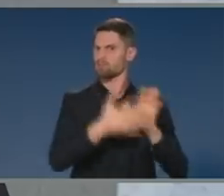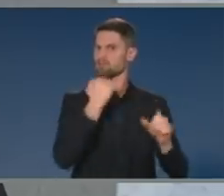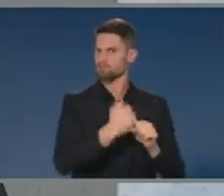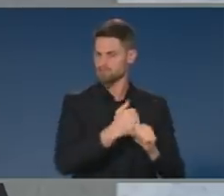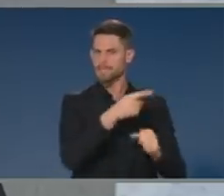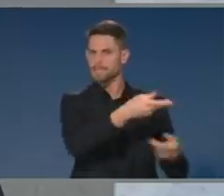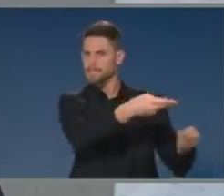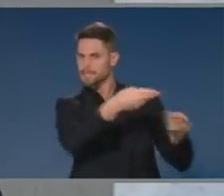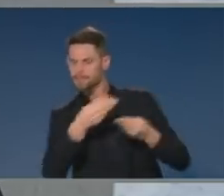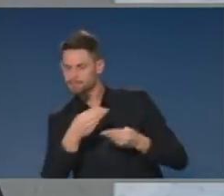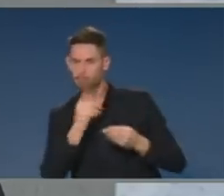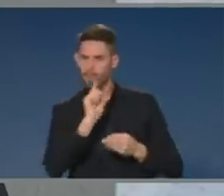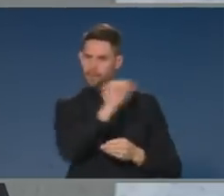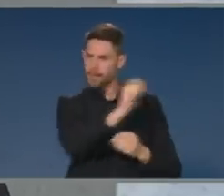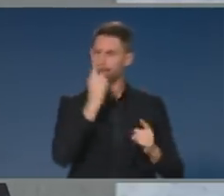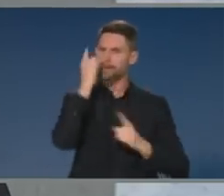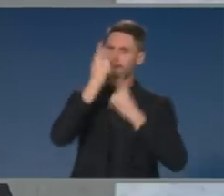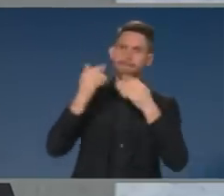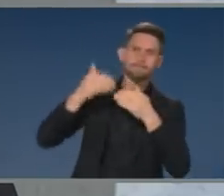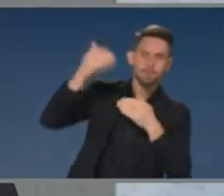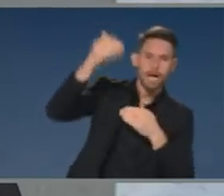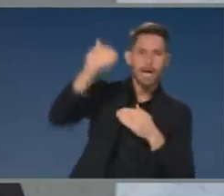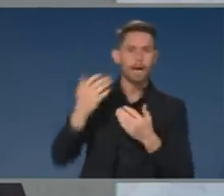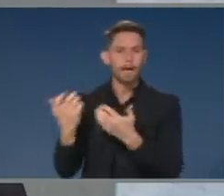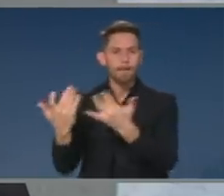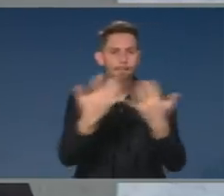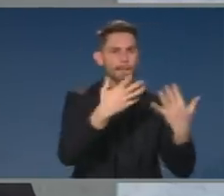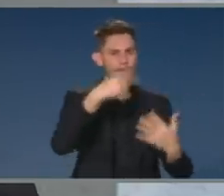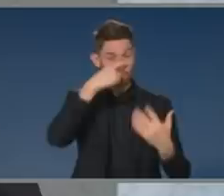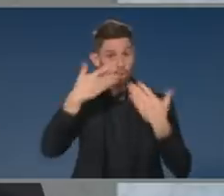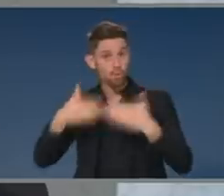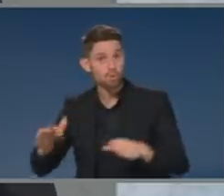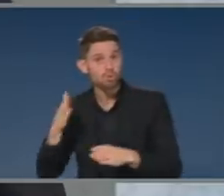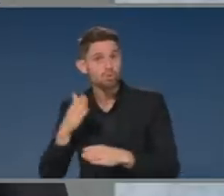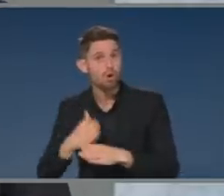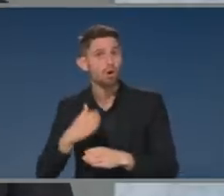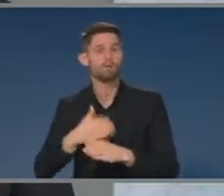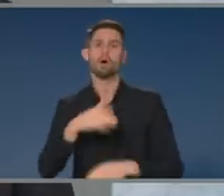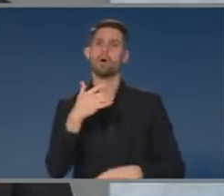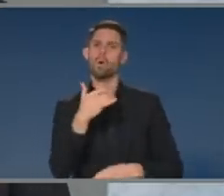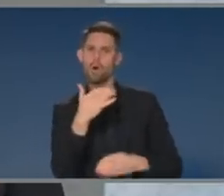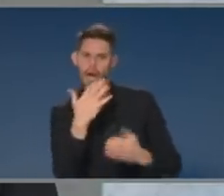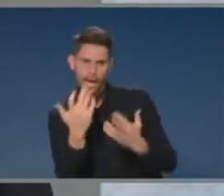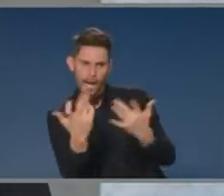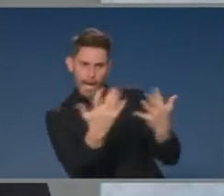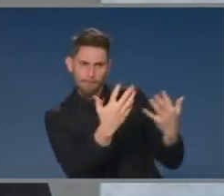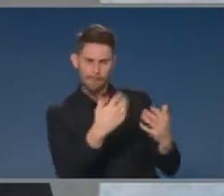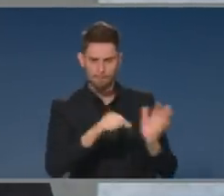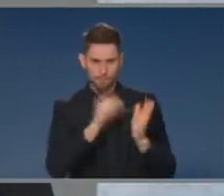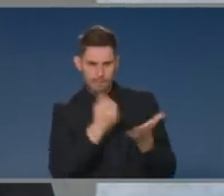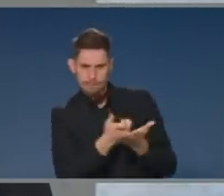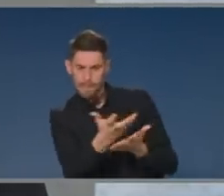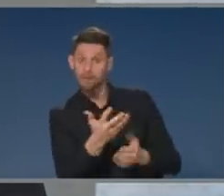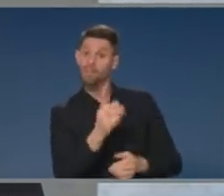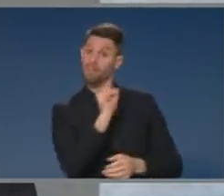where we were seeing unemployment heading or indeed the parameter estimates that sat around a number of the programs, they've proved to be